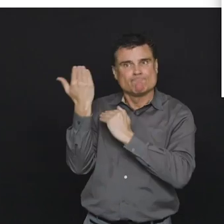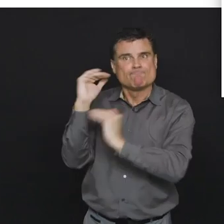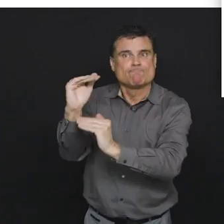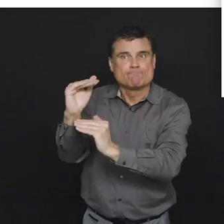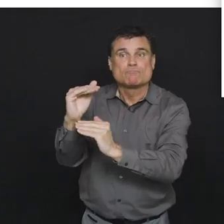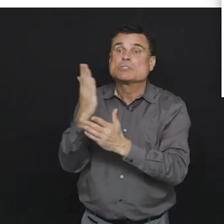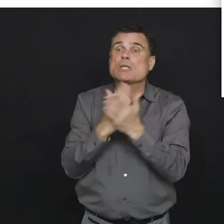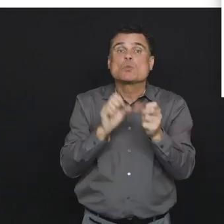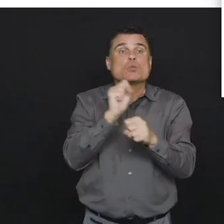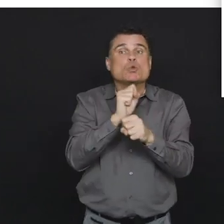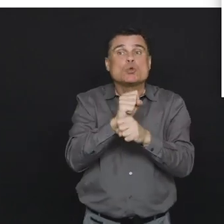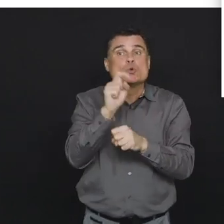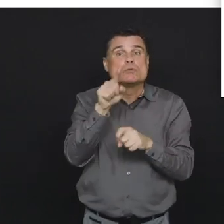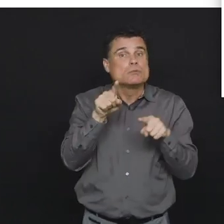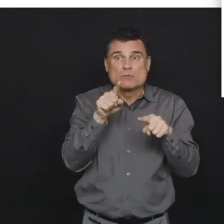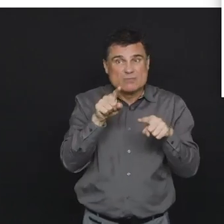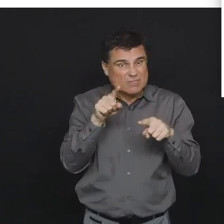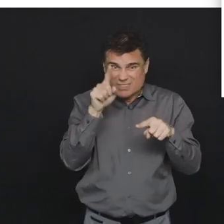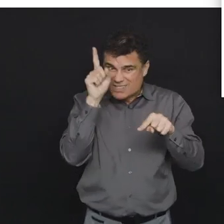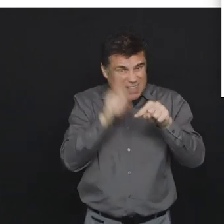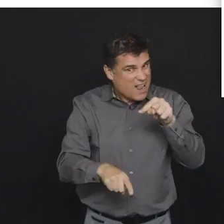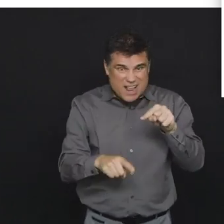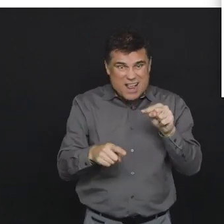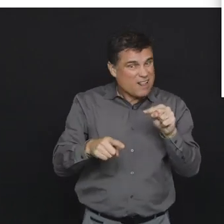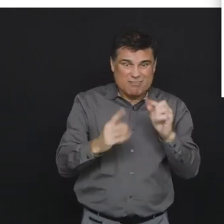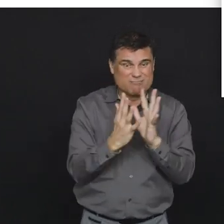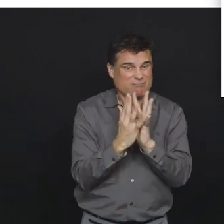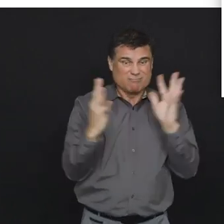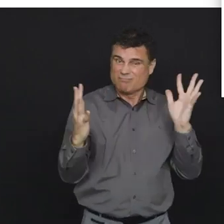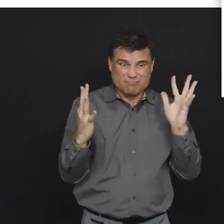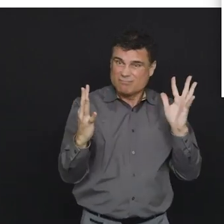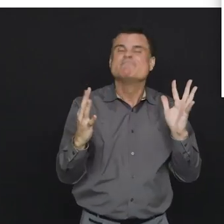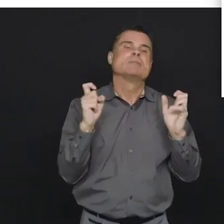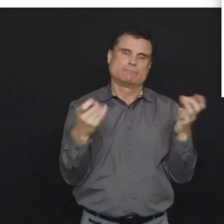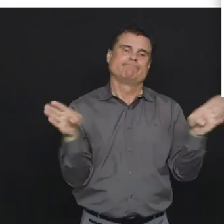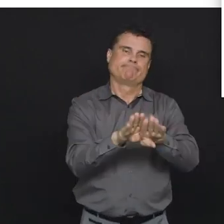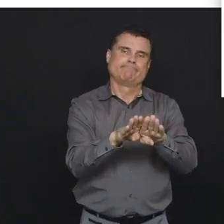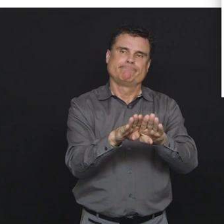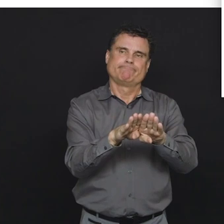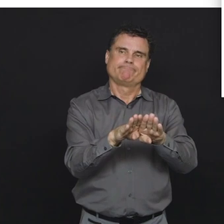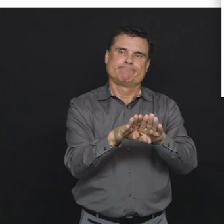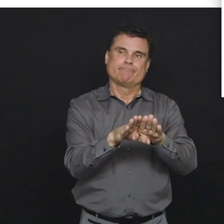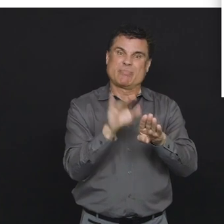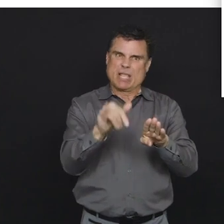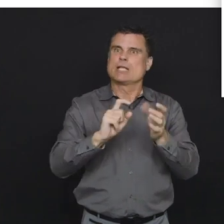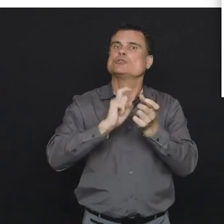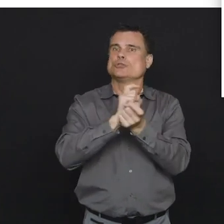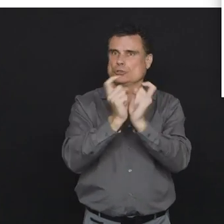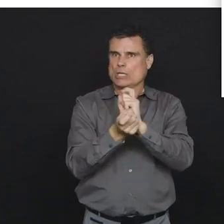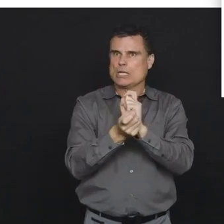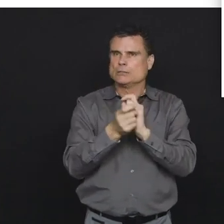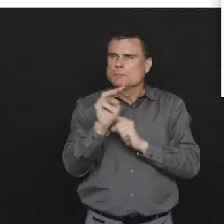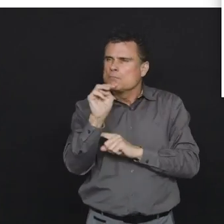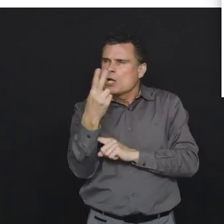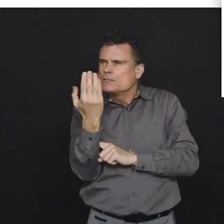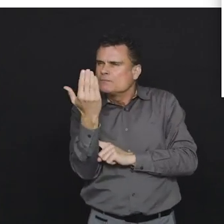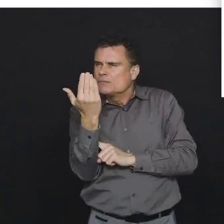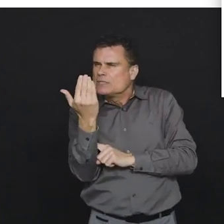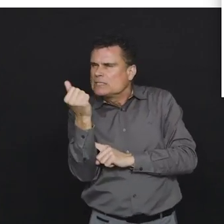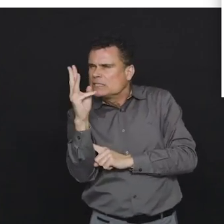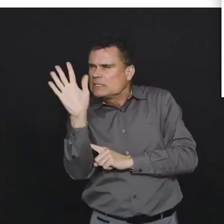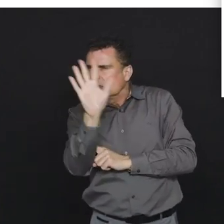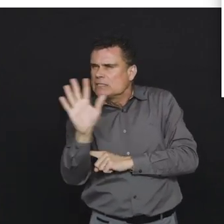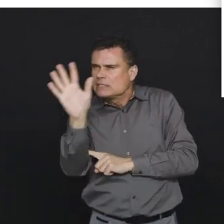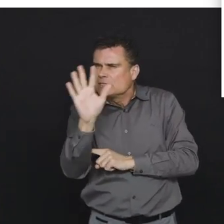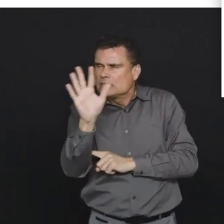we've restricted certain businesses where you can't maintain those physical distances. All of those implementations